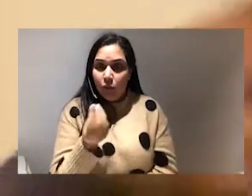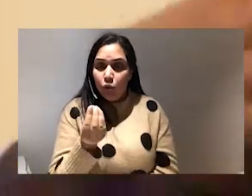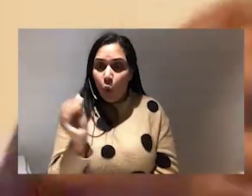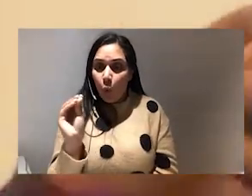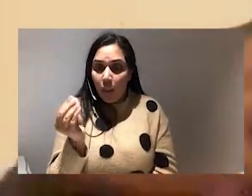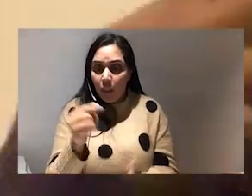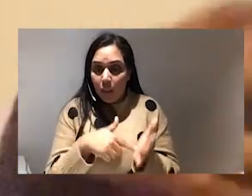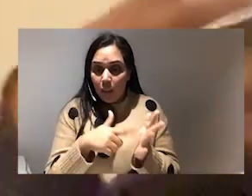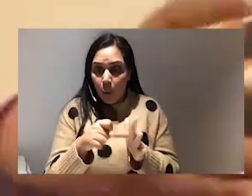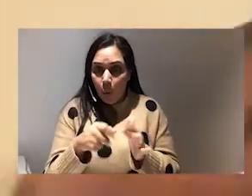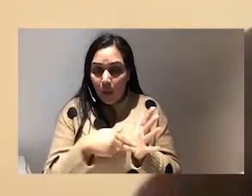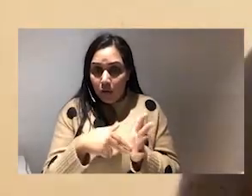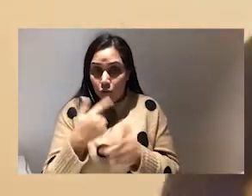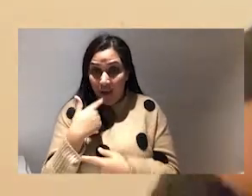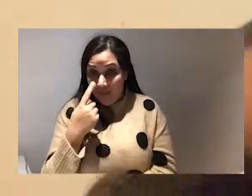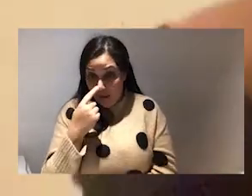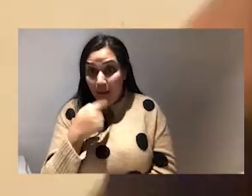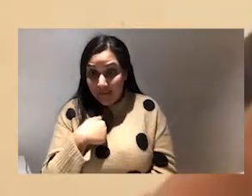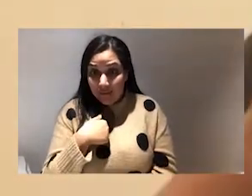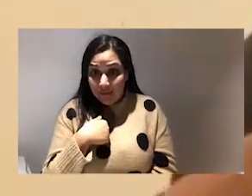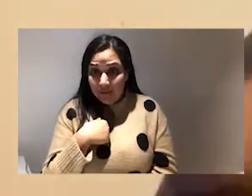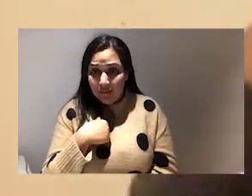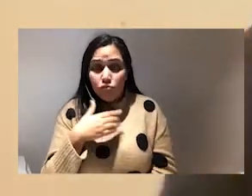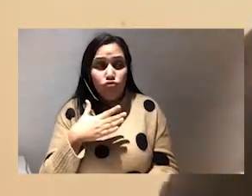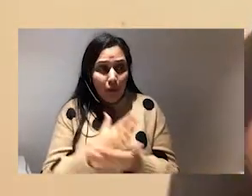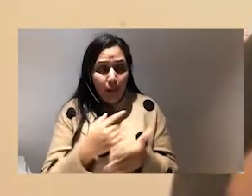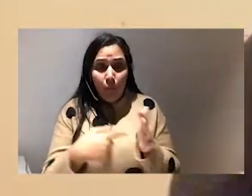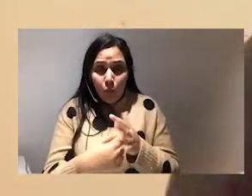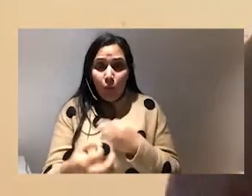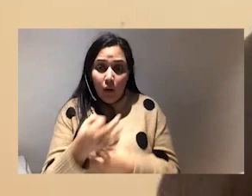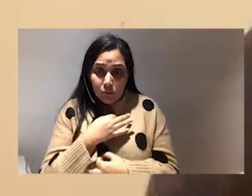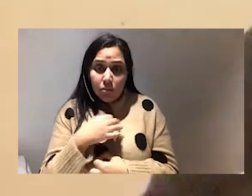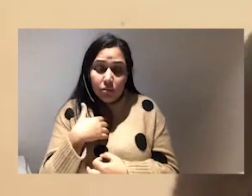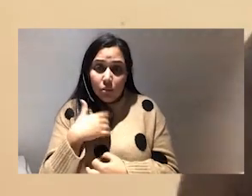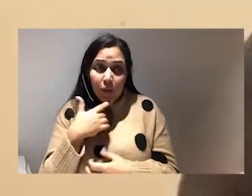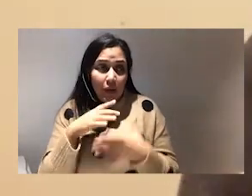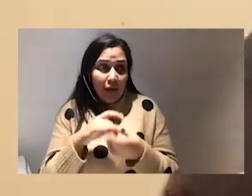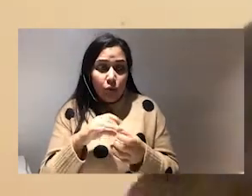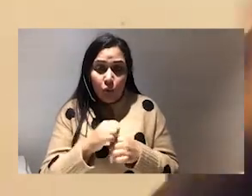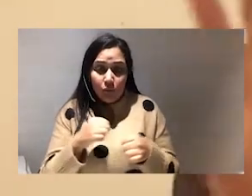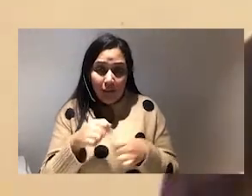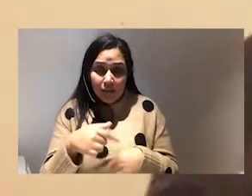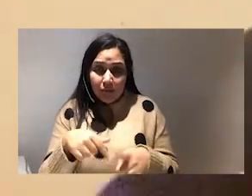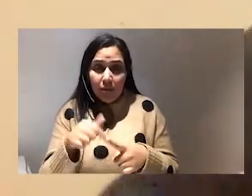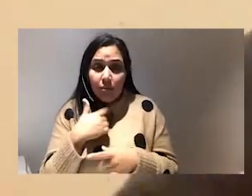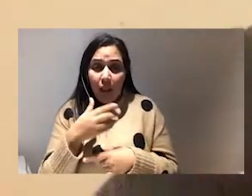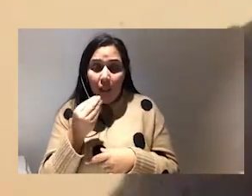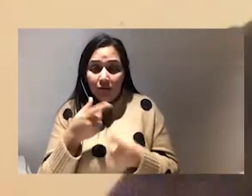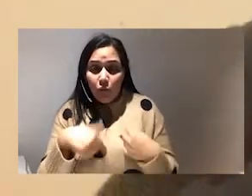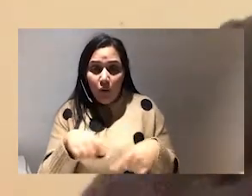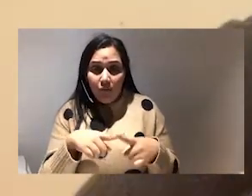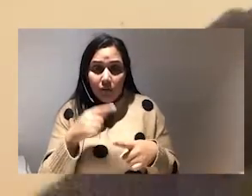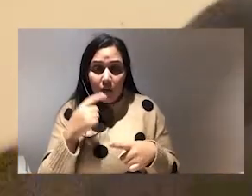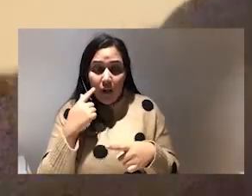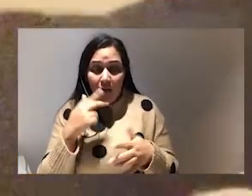do you have the capacity for this is really important when engaging in those spaces and i think that has been a lesson for all of us and i think